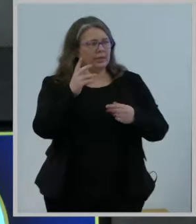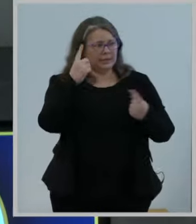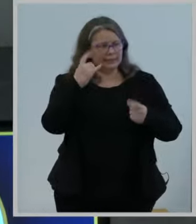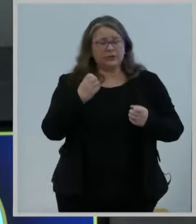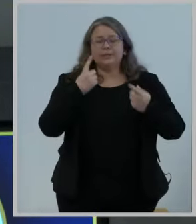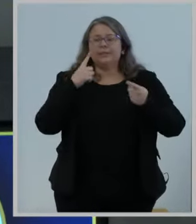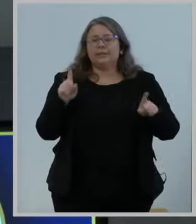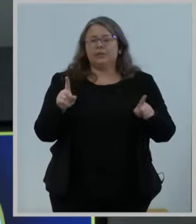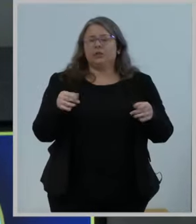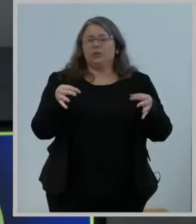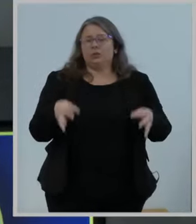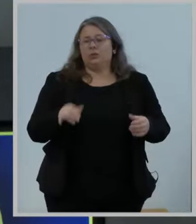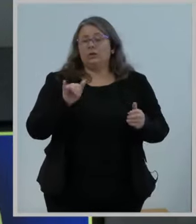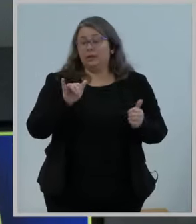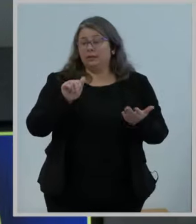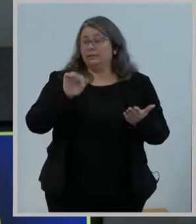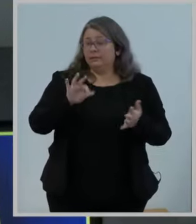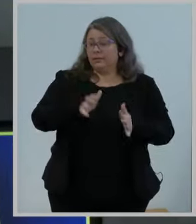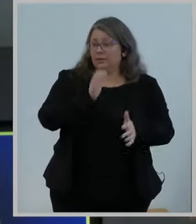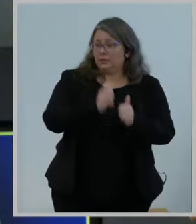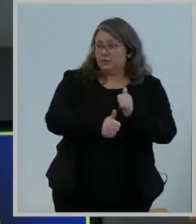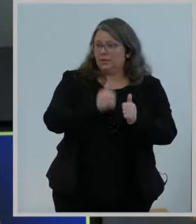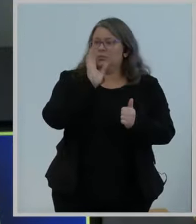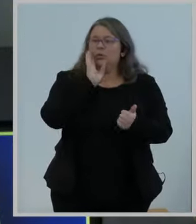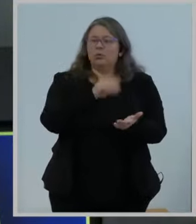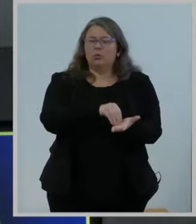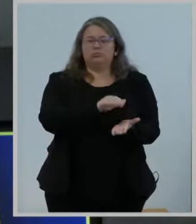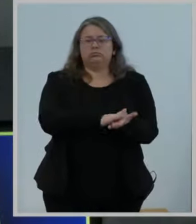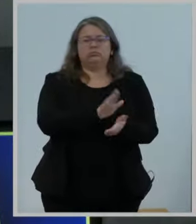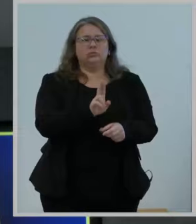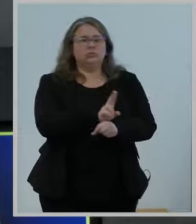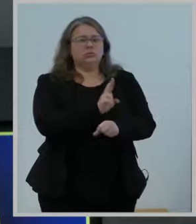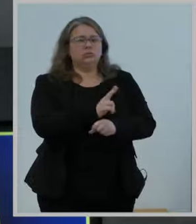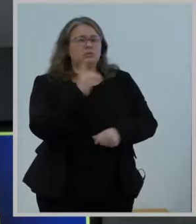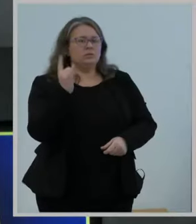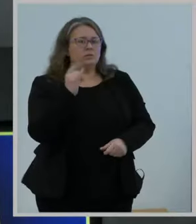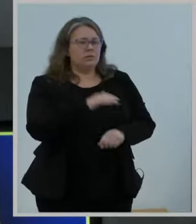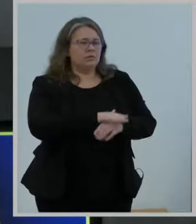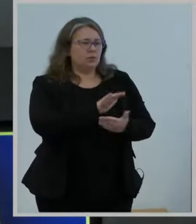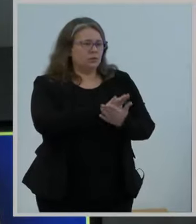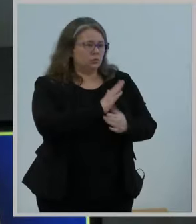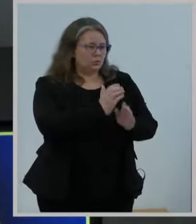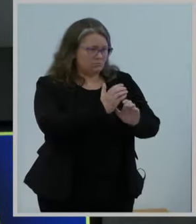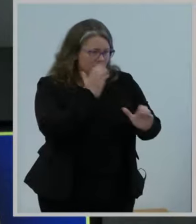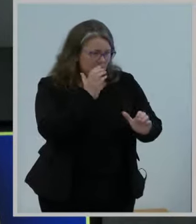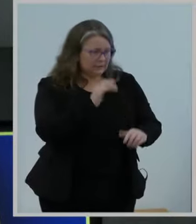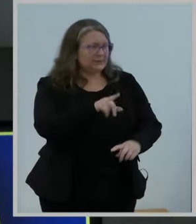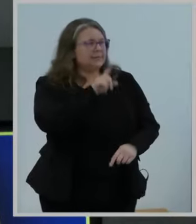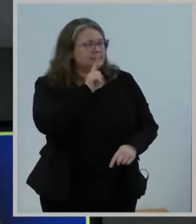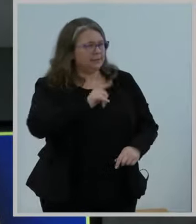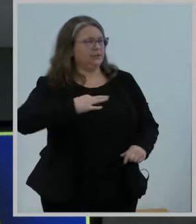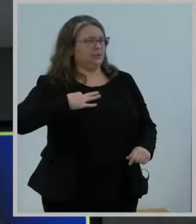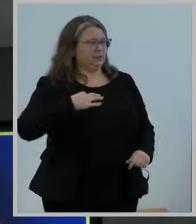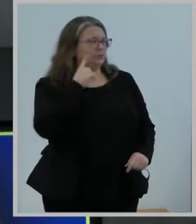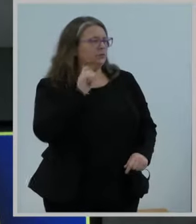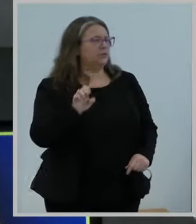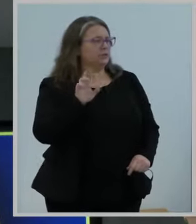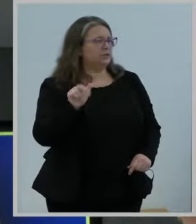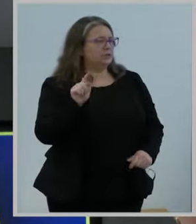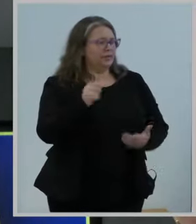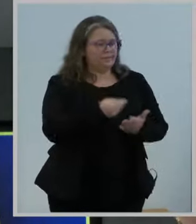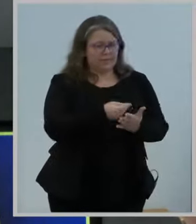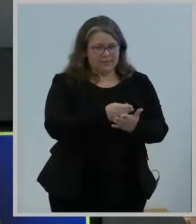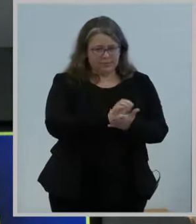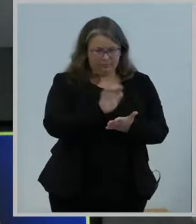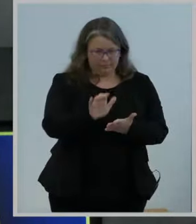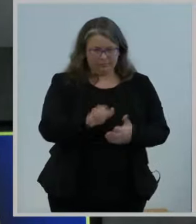adopted, will clarify that the use of Wi-Fi on school buses is eligible for E-rate funding. I'd like to thank the Bureau team and